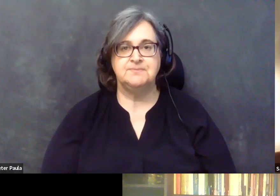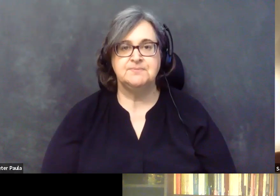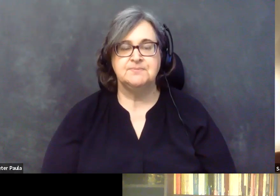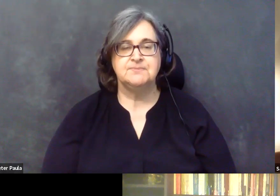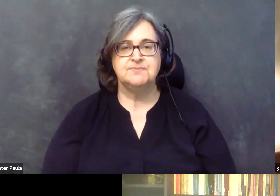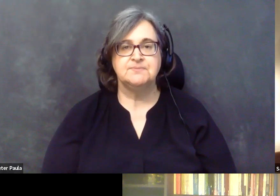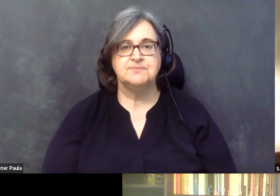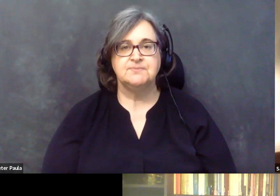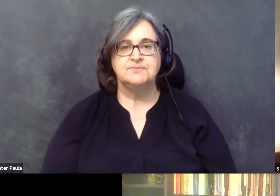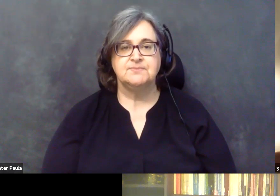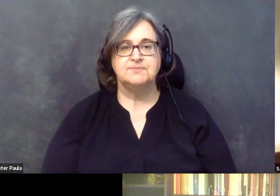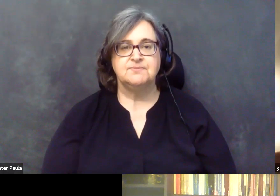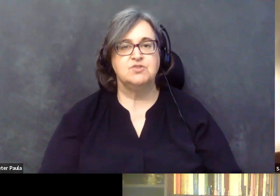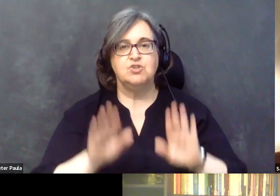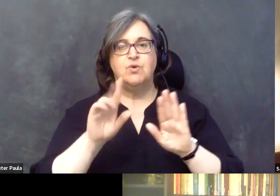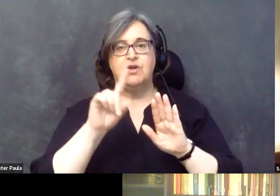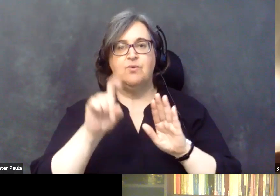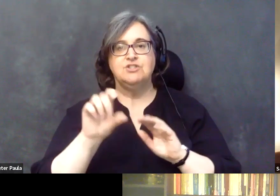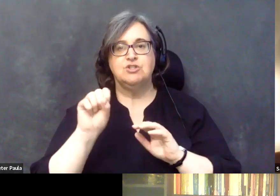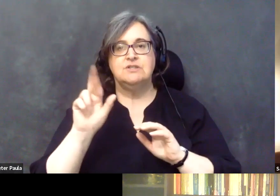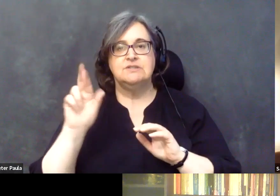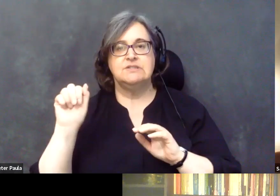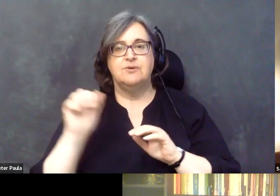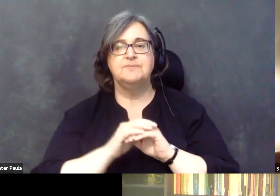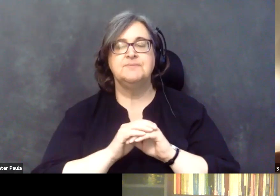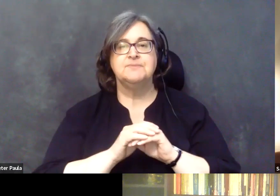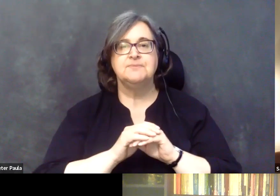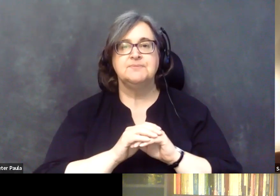think, uh, that's a great question, Sarah. Um,